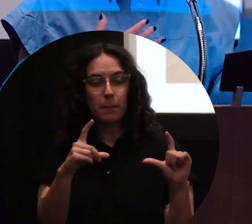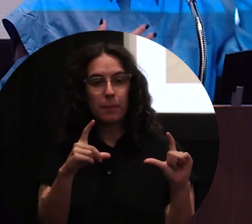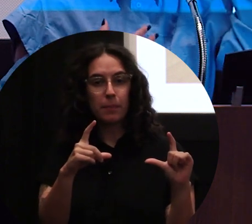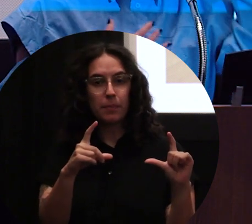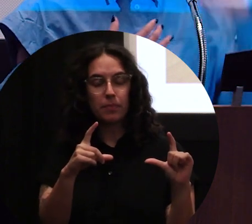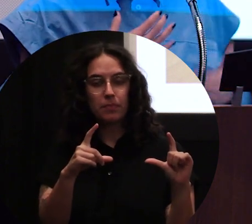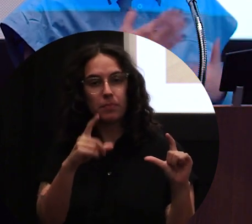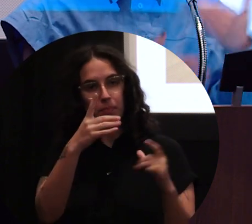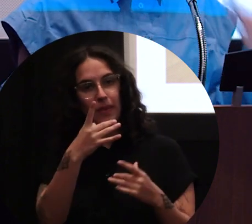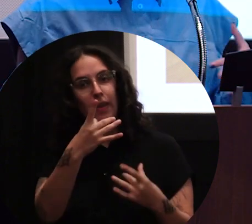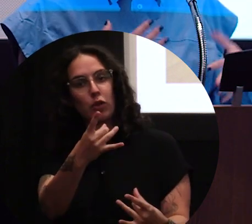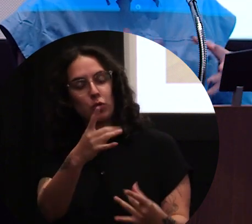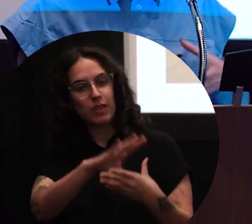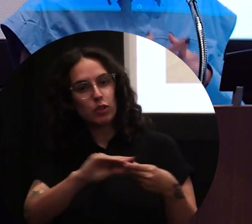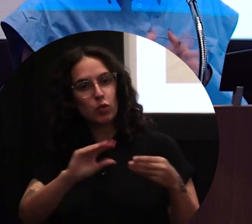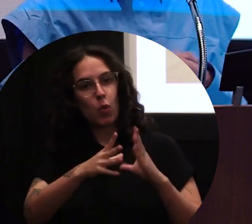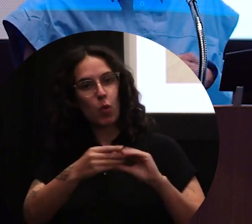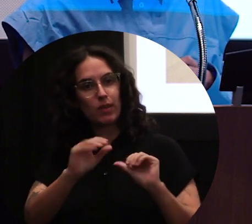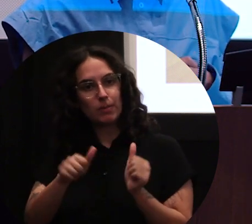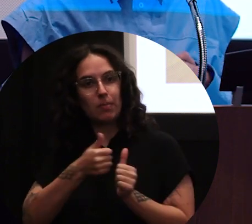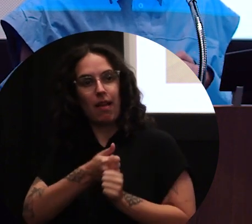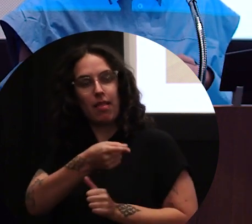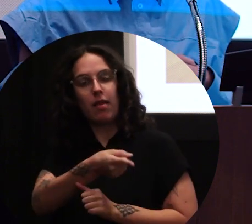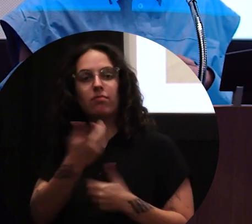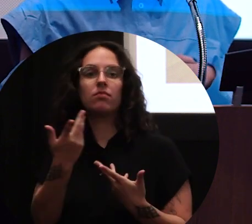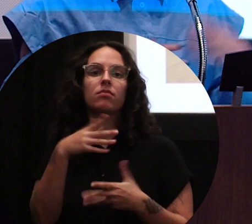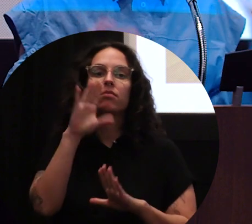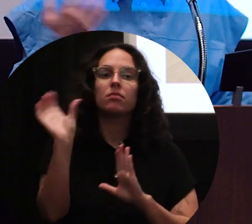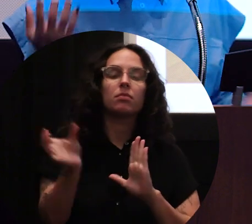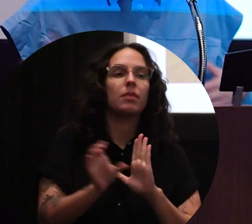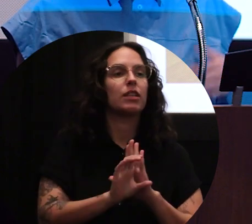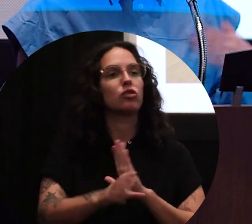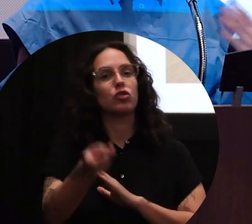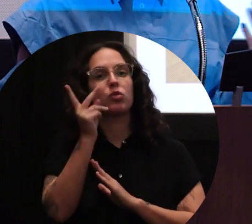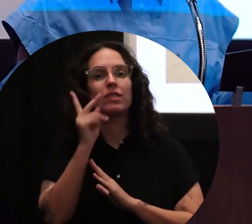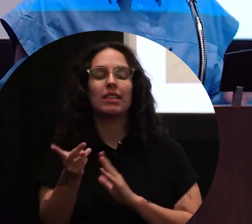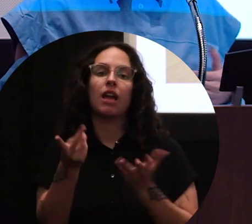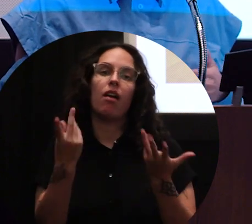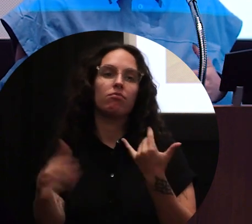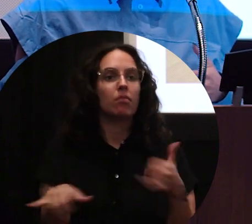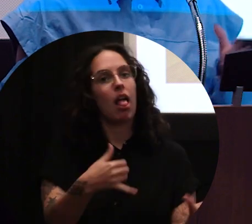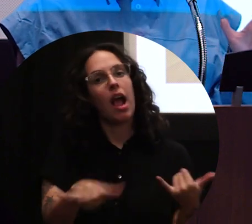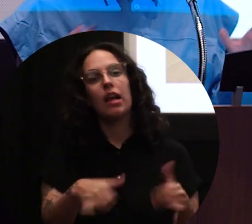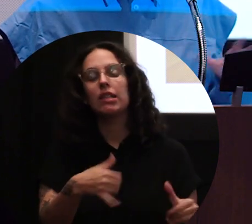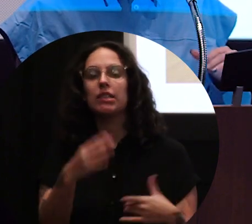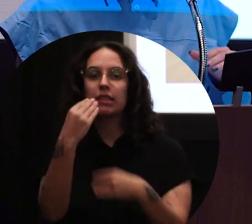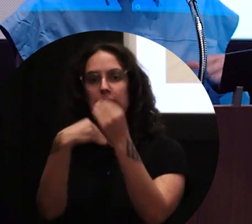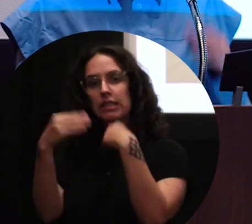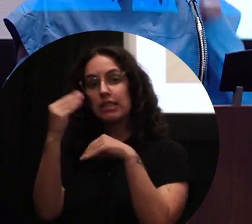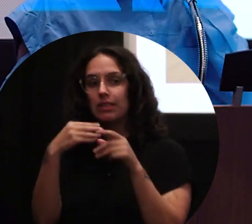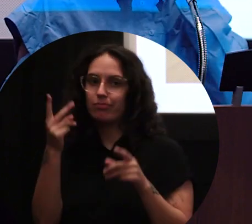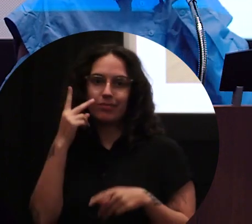they have such interesting stories. I love the stories that they're telling their images of them playing, eating, this picture of a